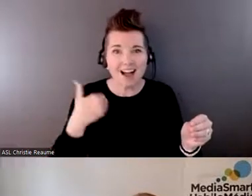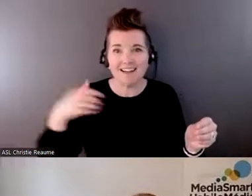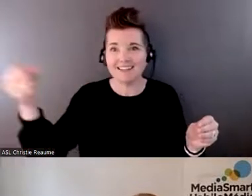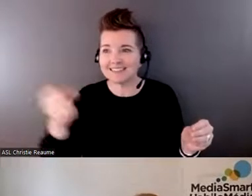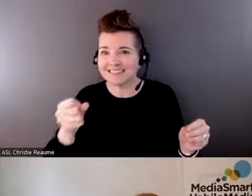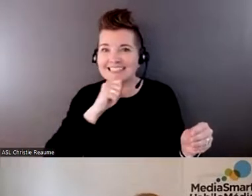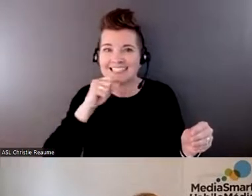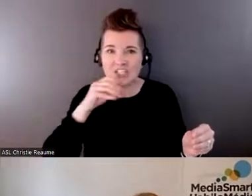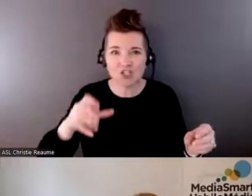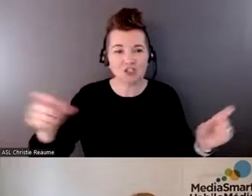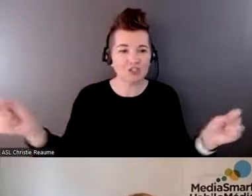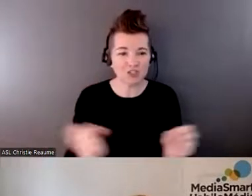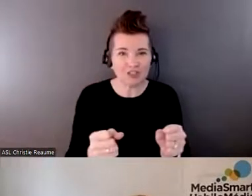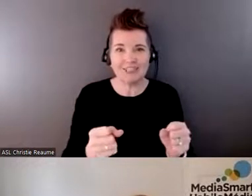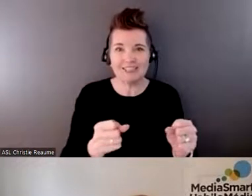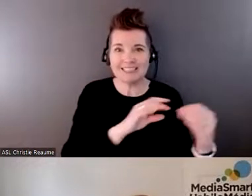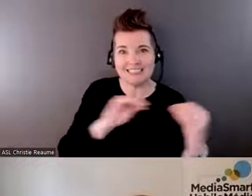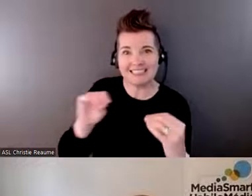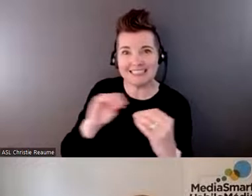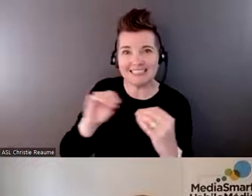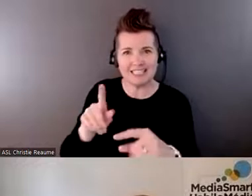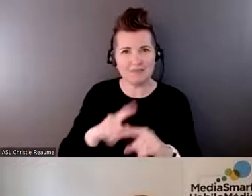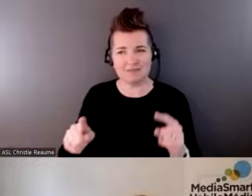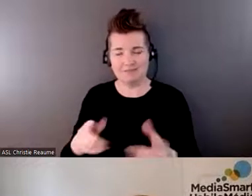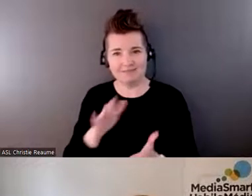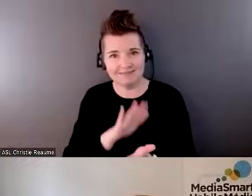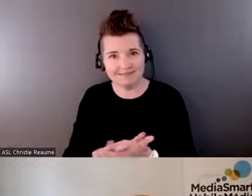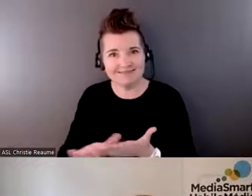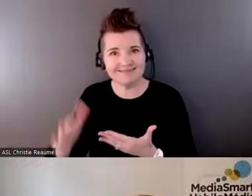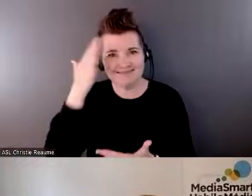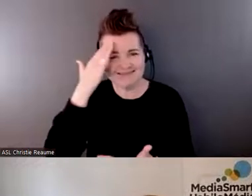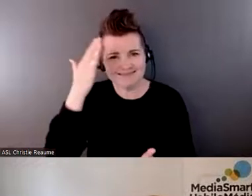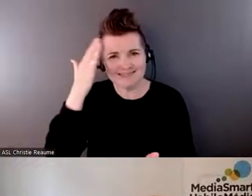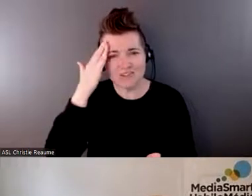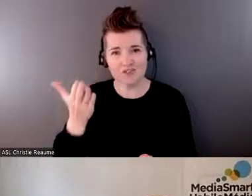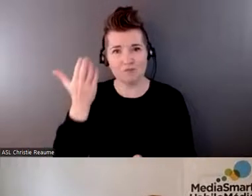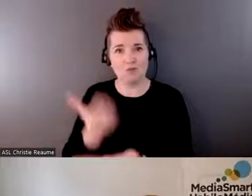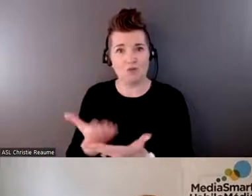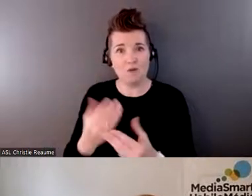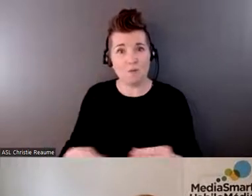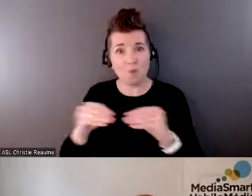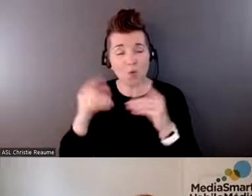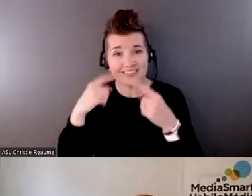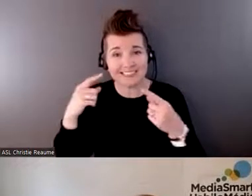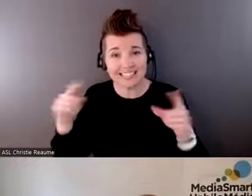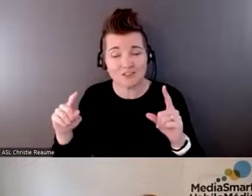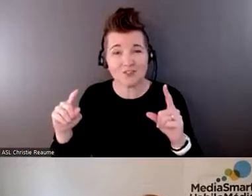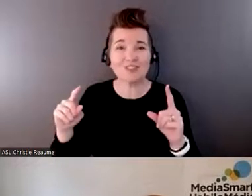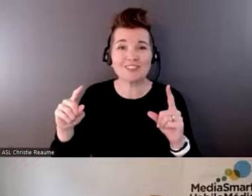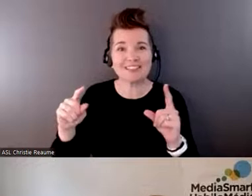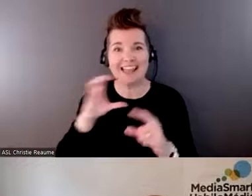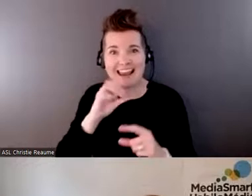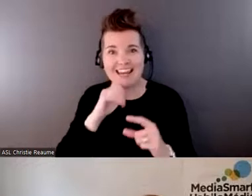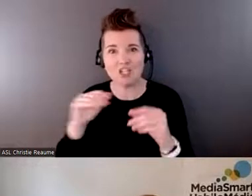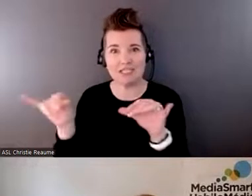glad to hear that there's something that's proving to be even more successful than this. So we could always